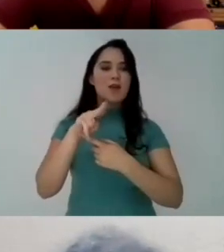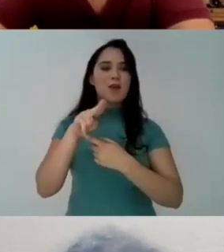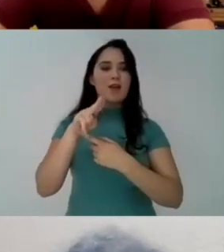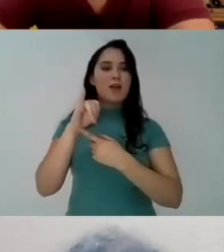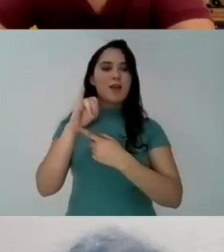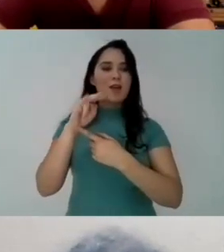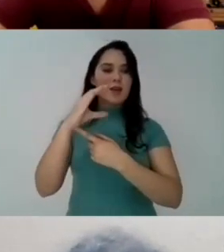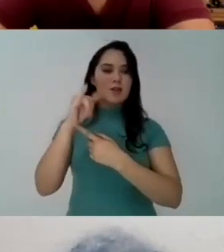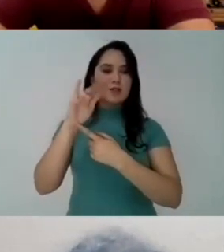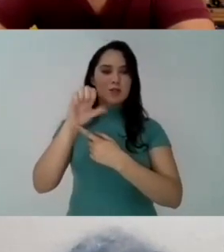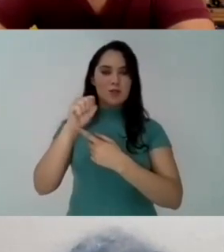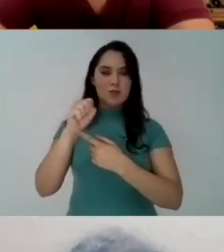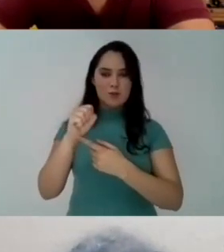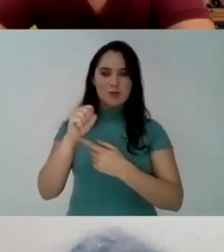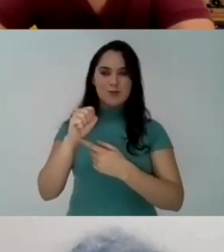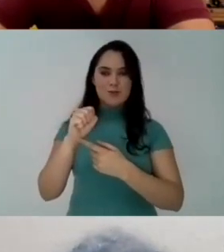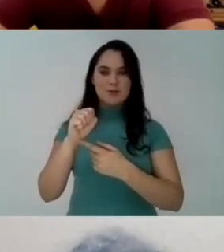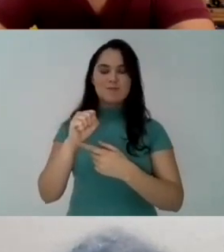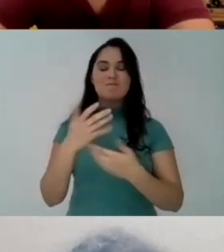And is respected